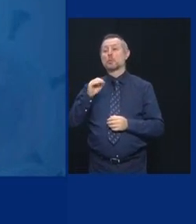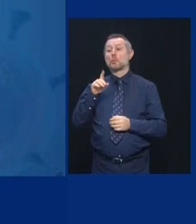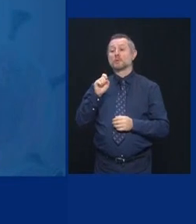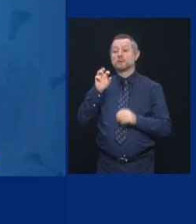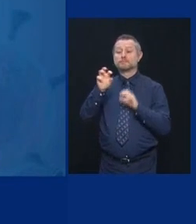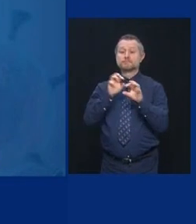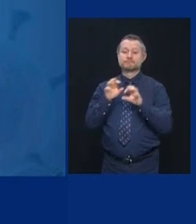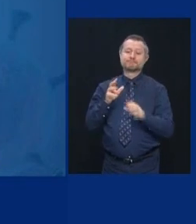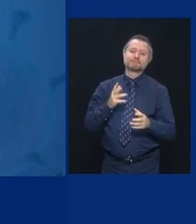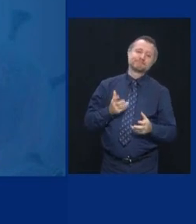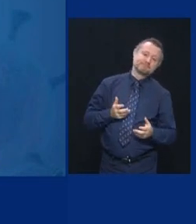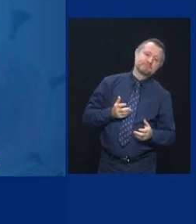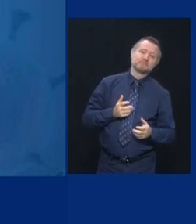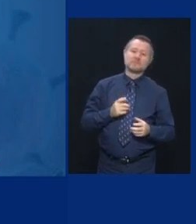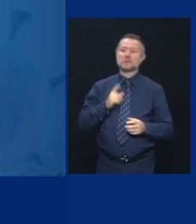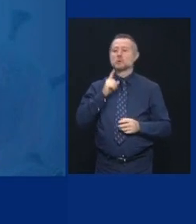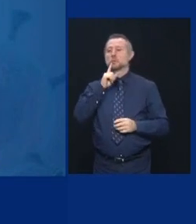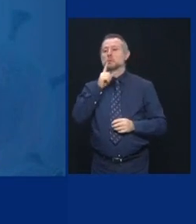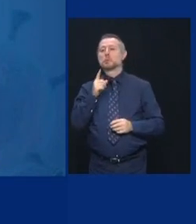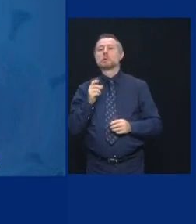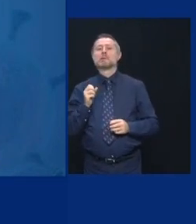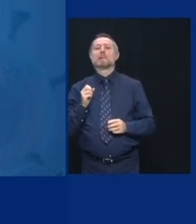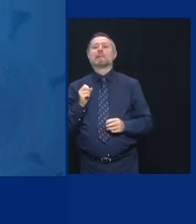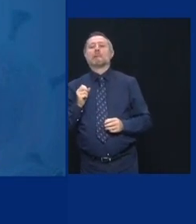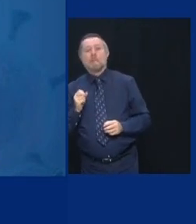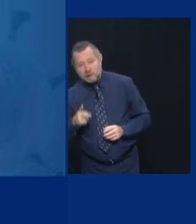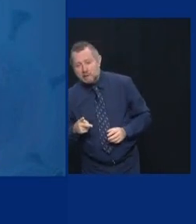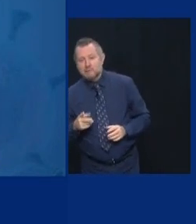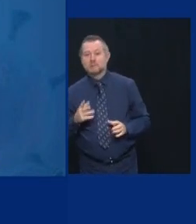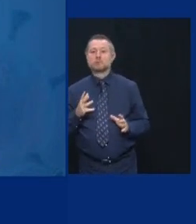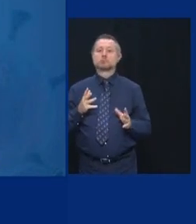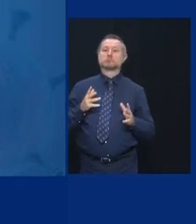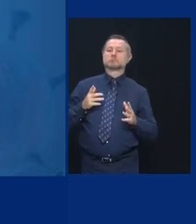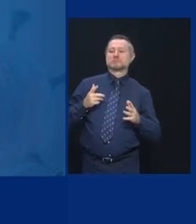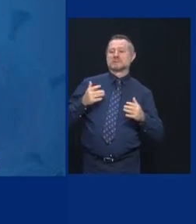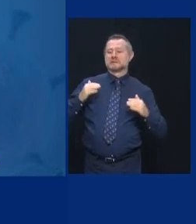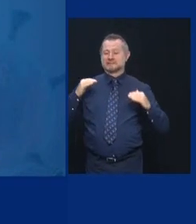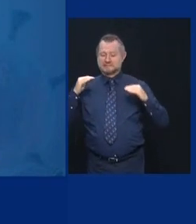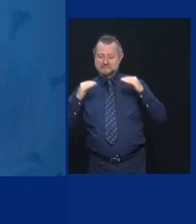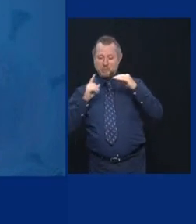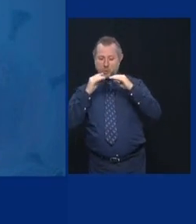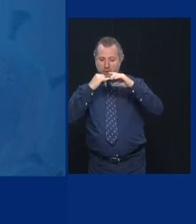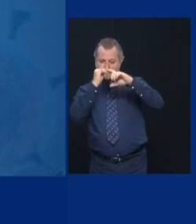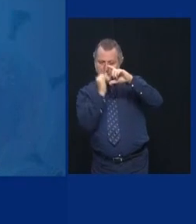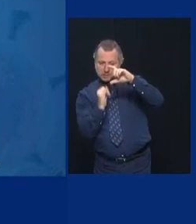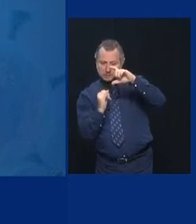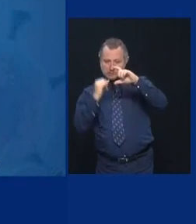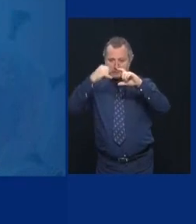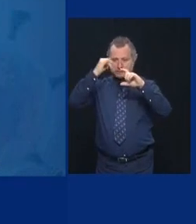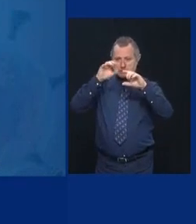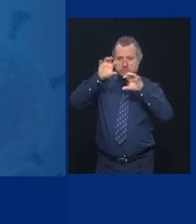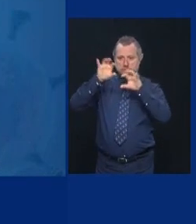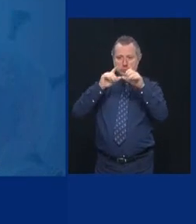arbitrary and can leave out